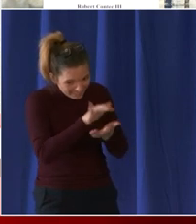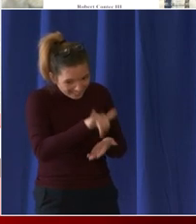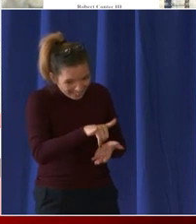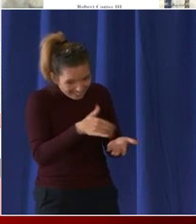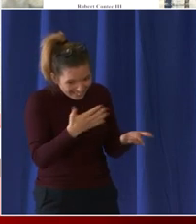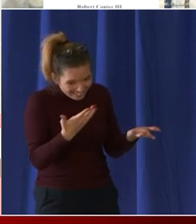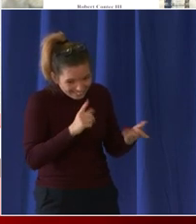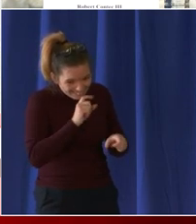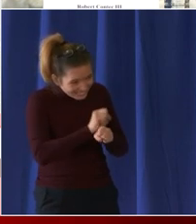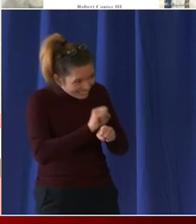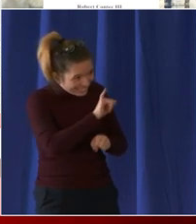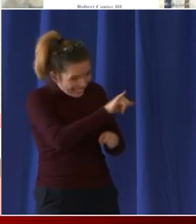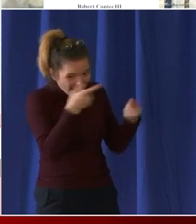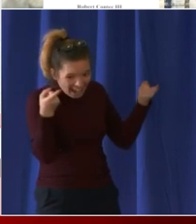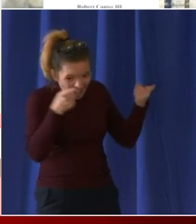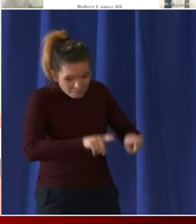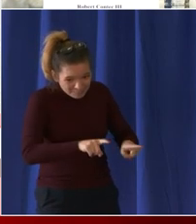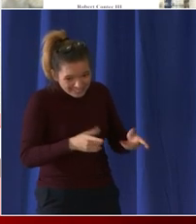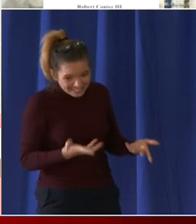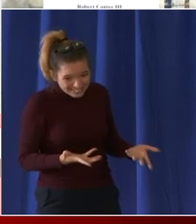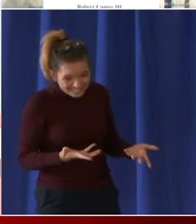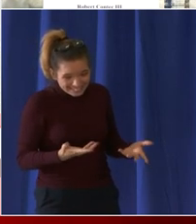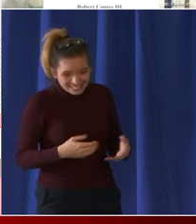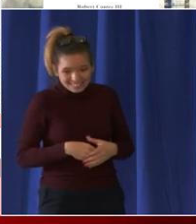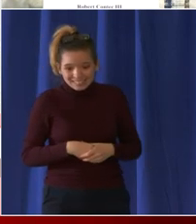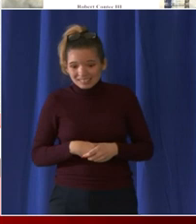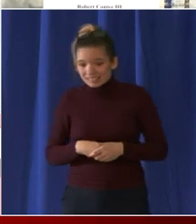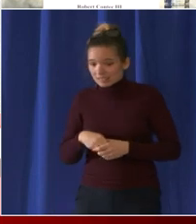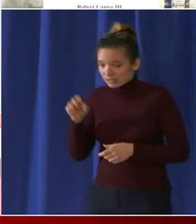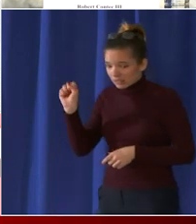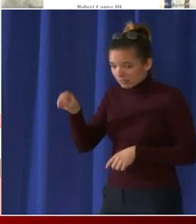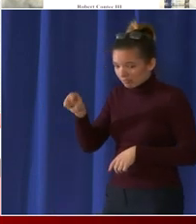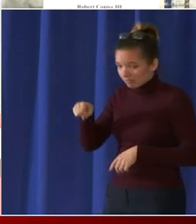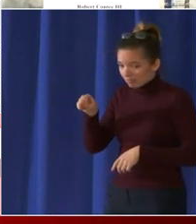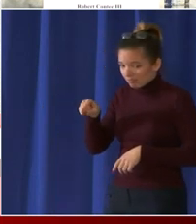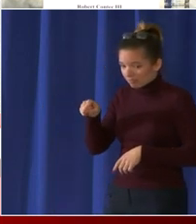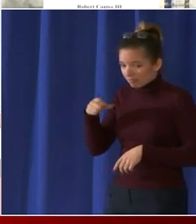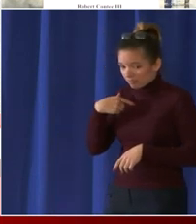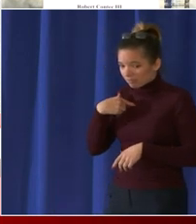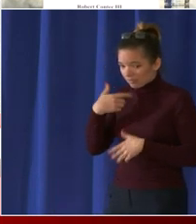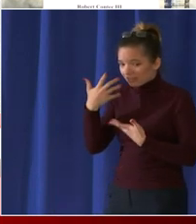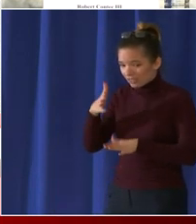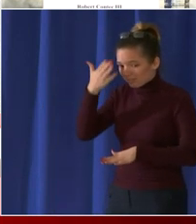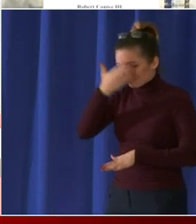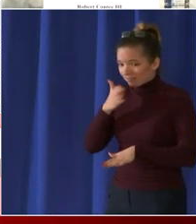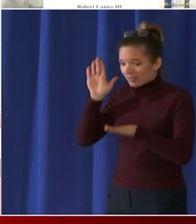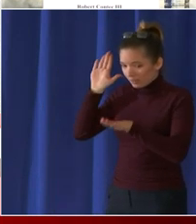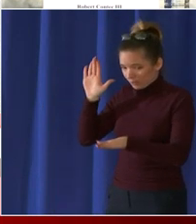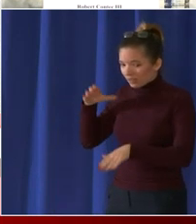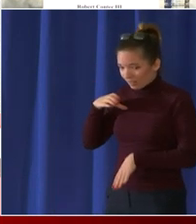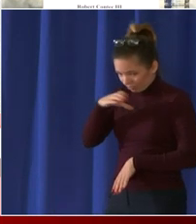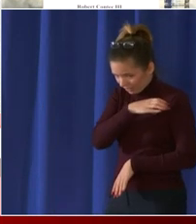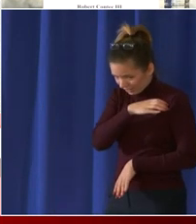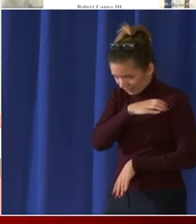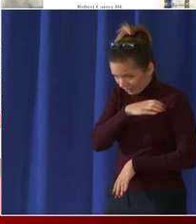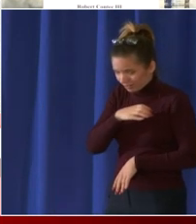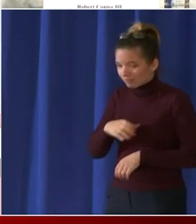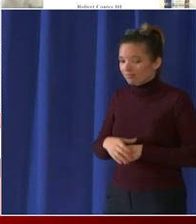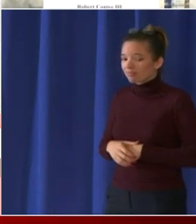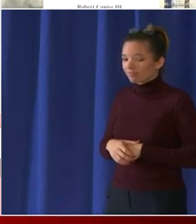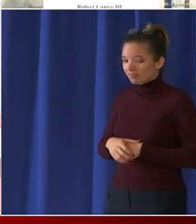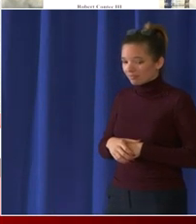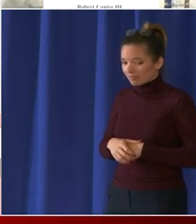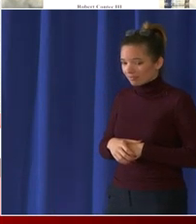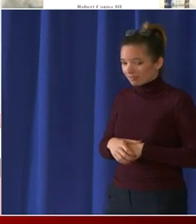mean i think that's well documented i mean i've spoken about that testified about it to congresses as well as the investigators that are